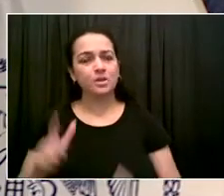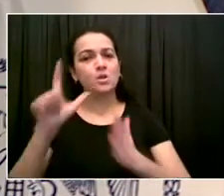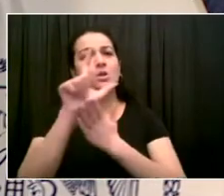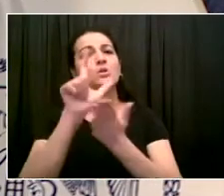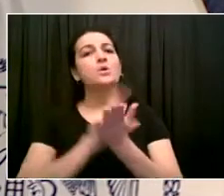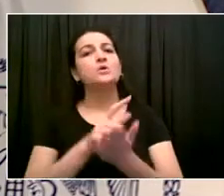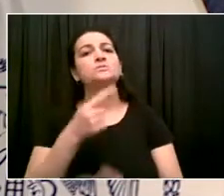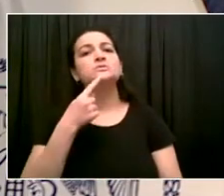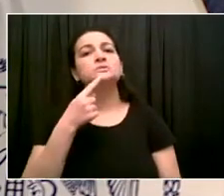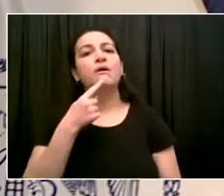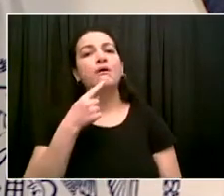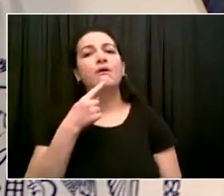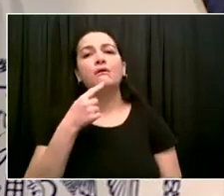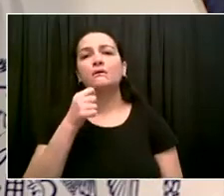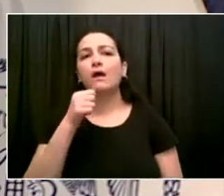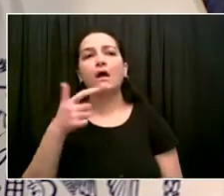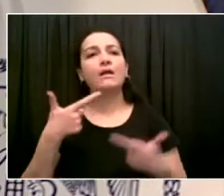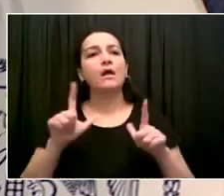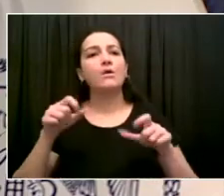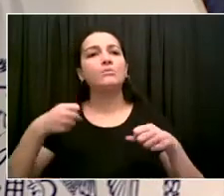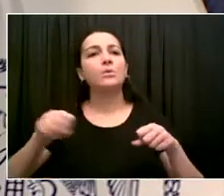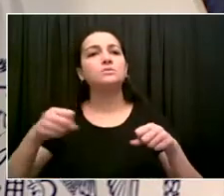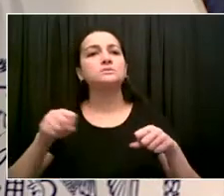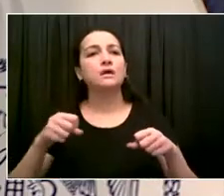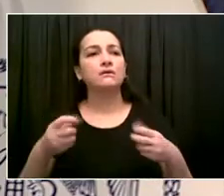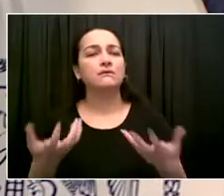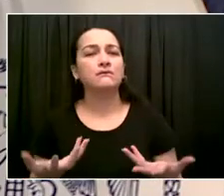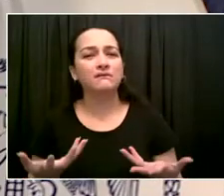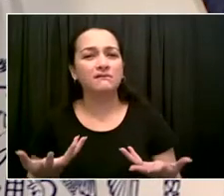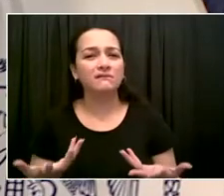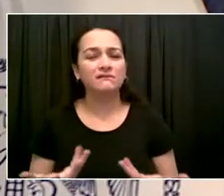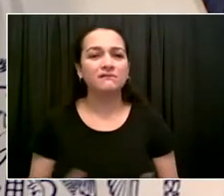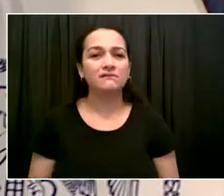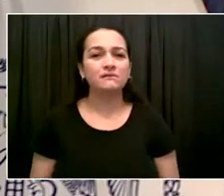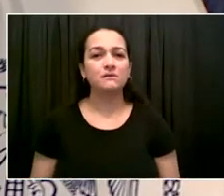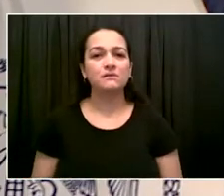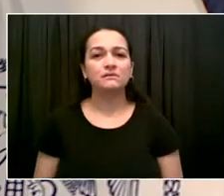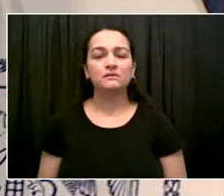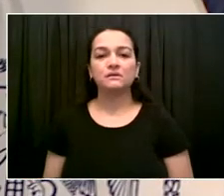types of vehicles that are banned in New York City. Others are legal.